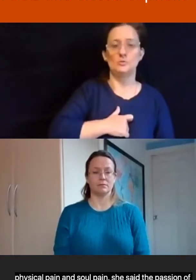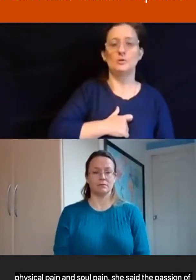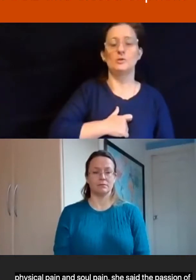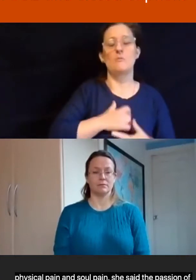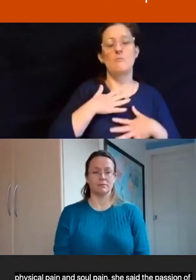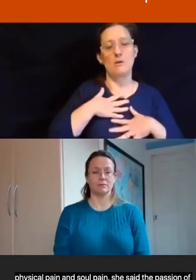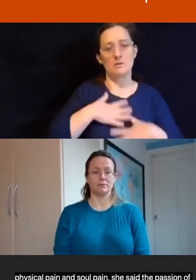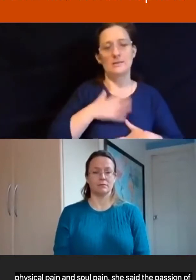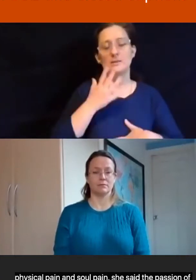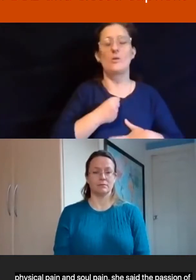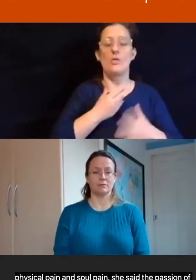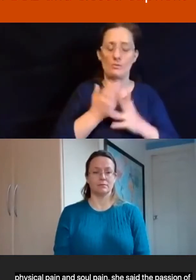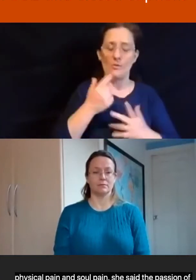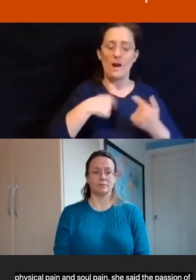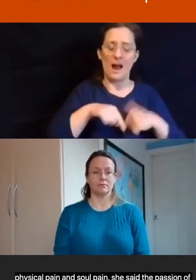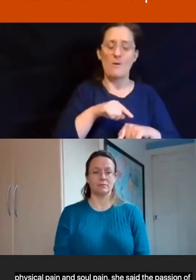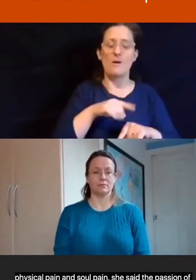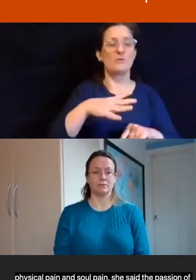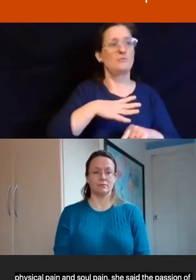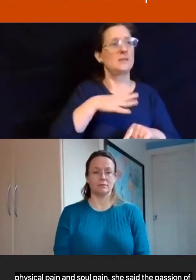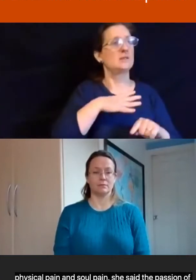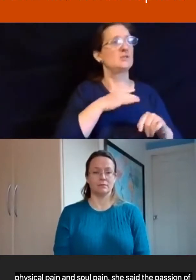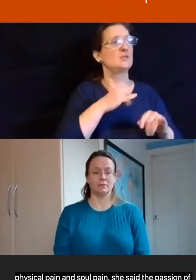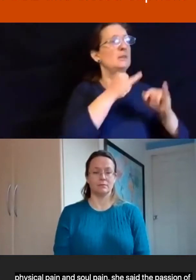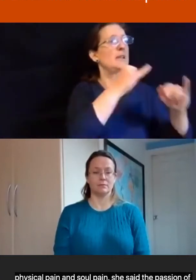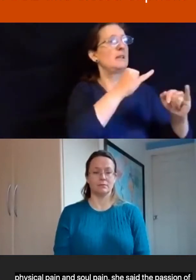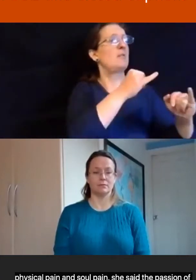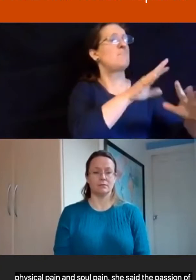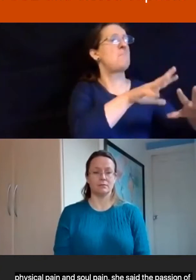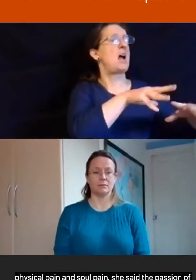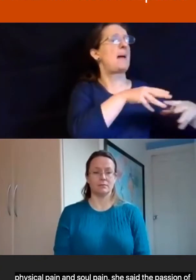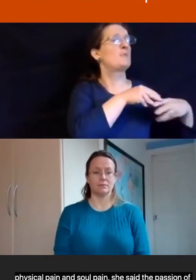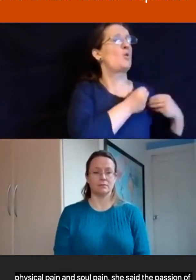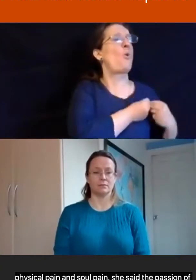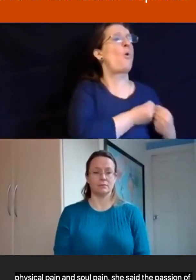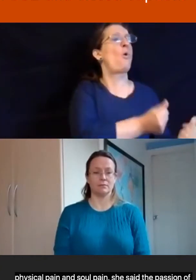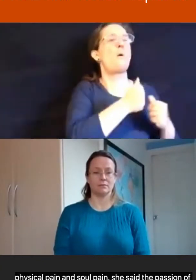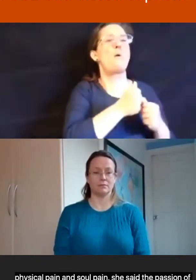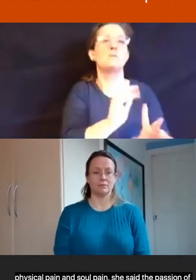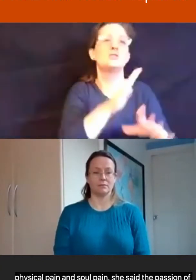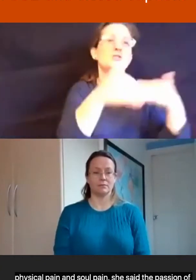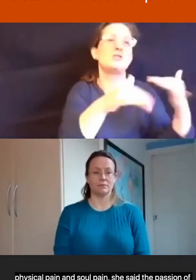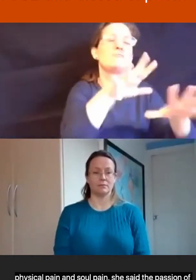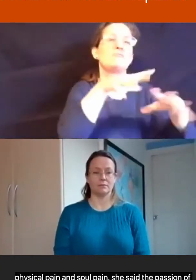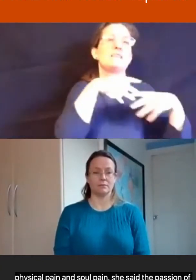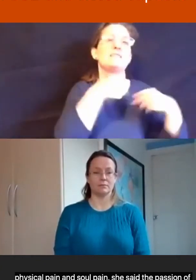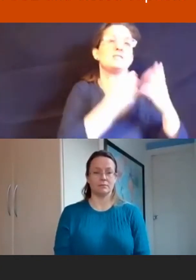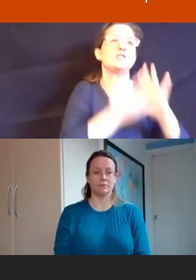willingness to absorb evil, suffering and shame willingly.